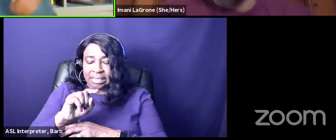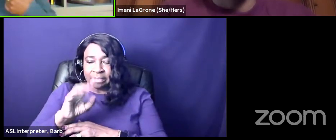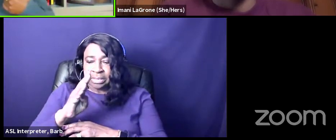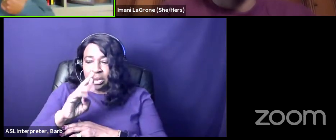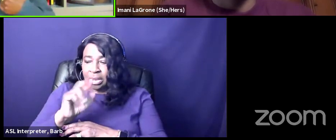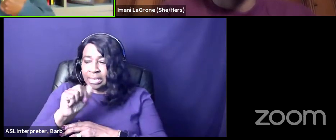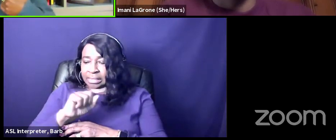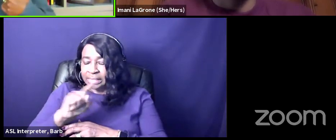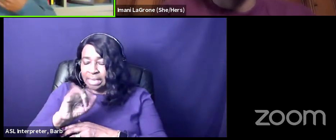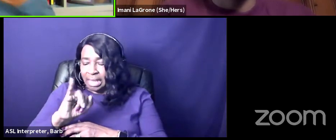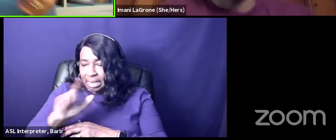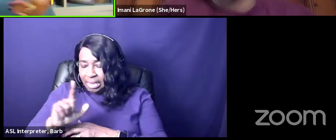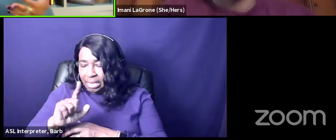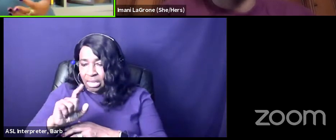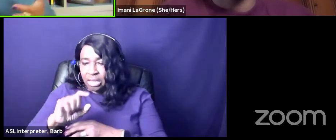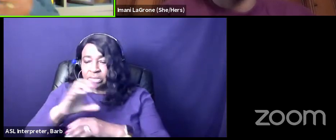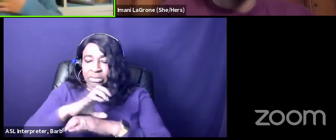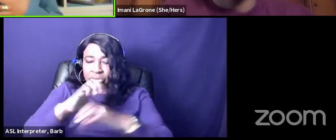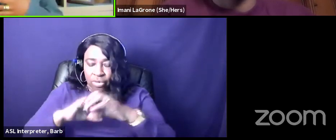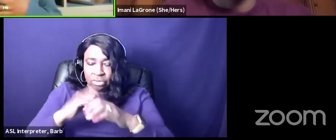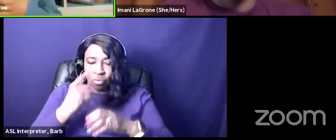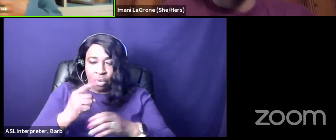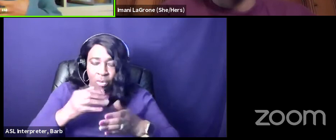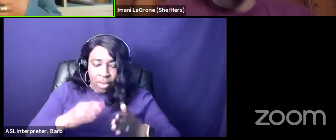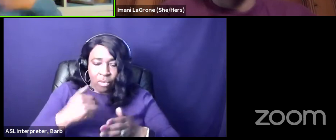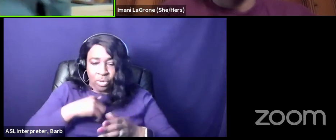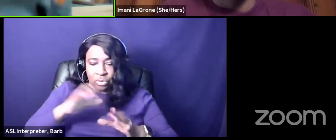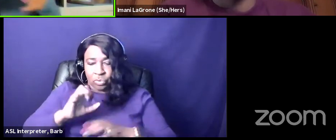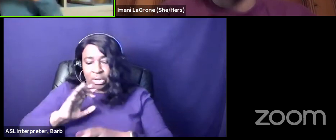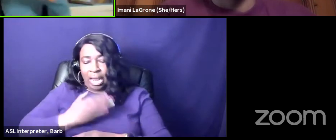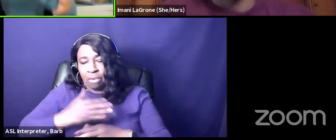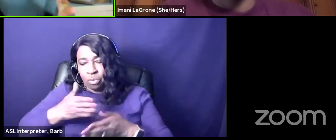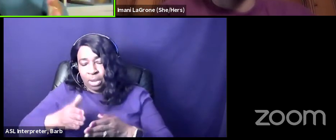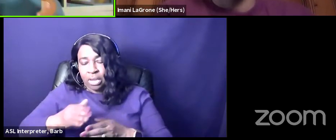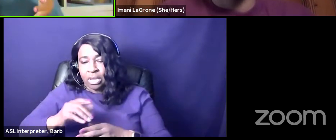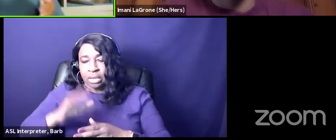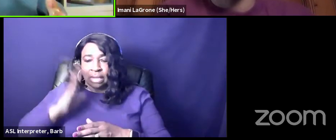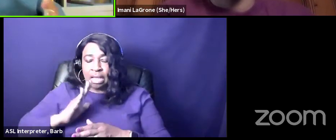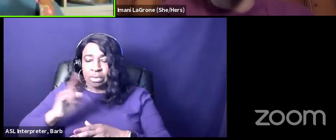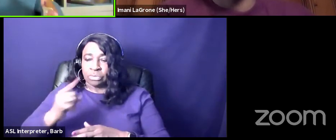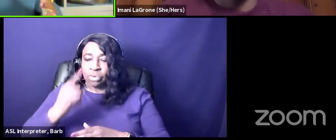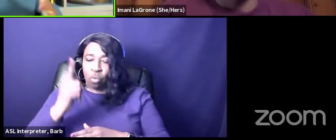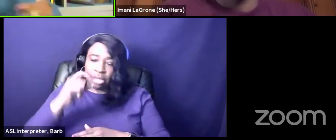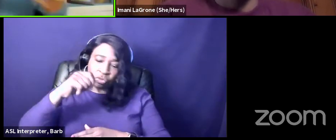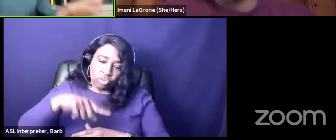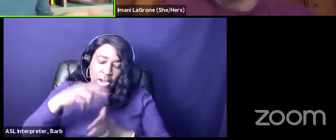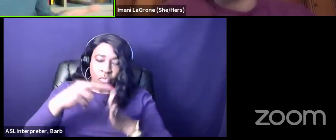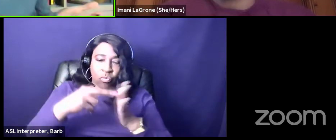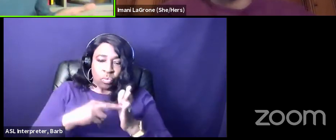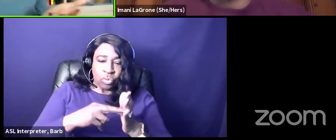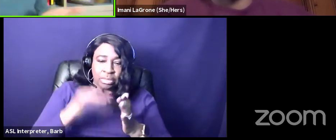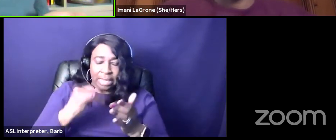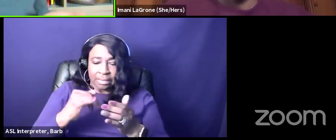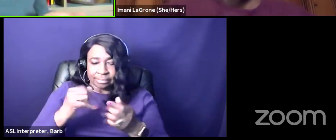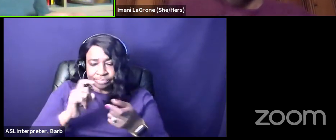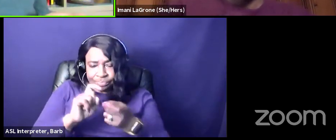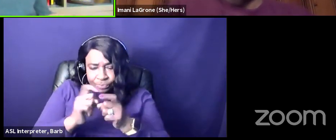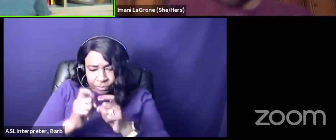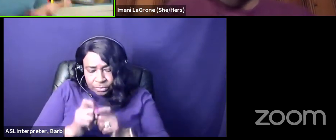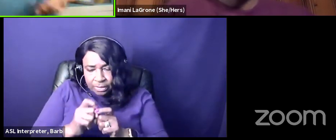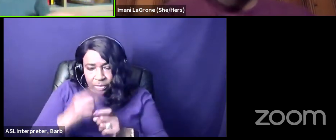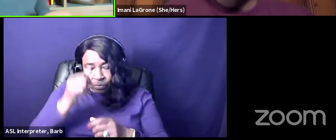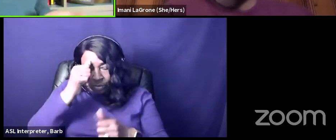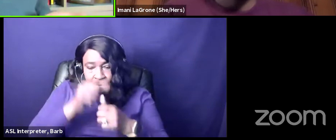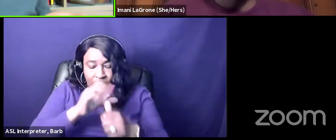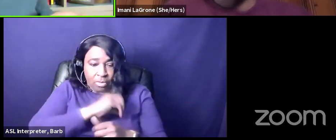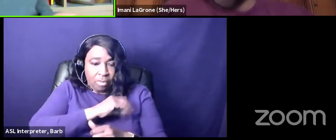way we constructed our way and we're pretty you know used to be the one drop rule now we're sort of you know trying to finagle but like remember barack obama got